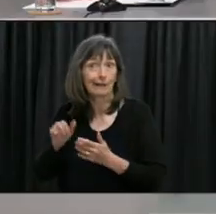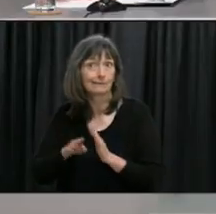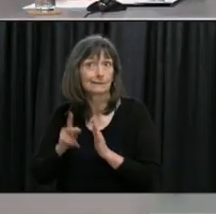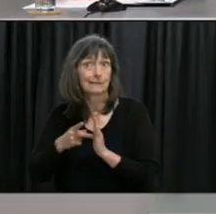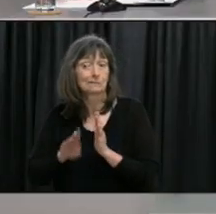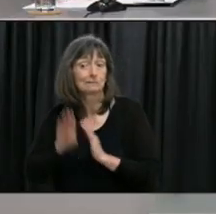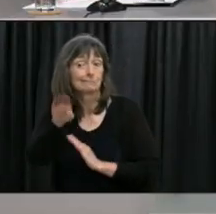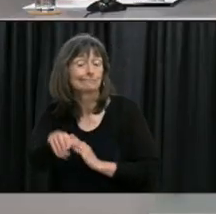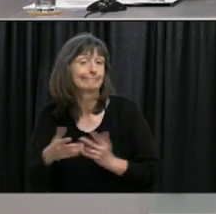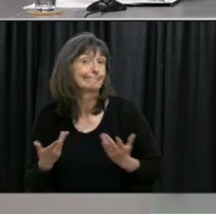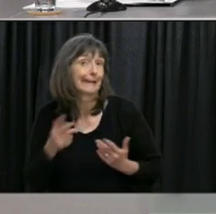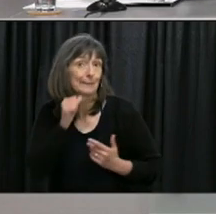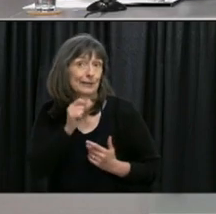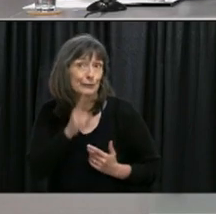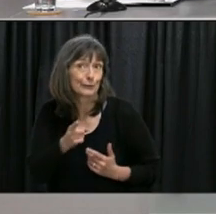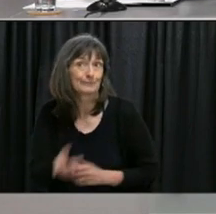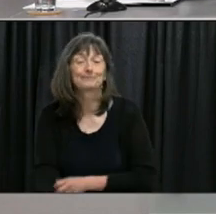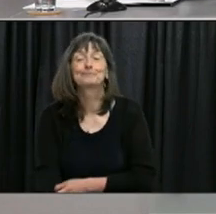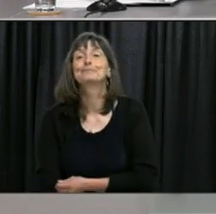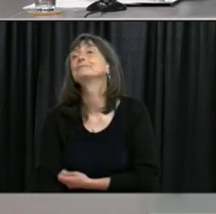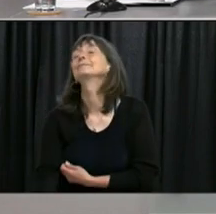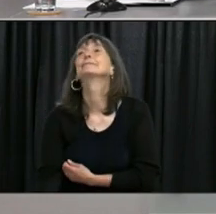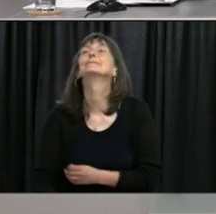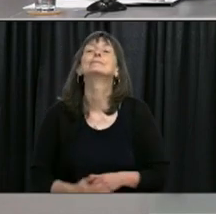thank you our next question